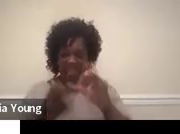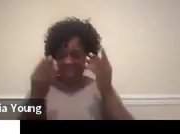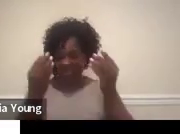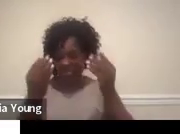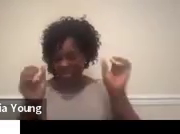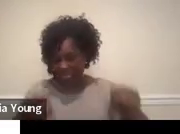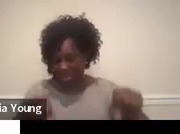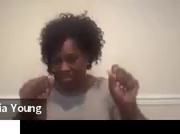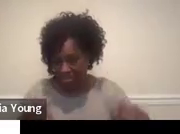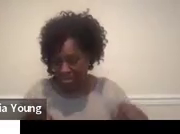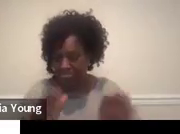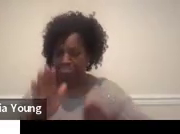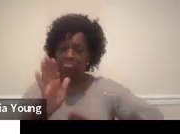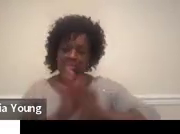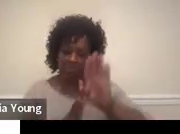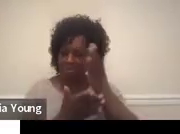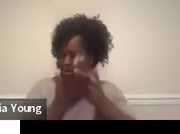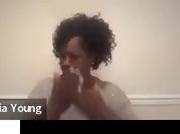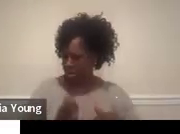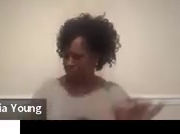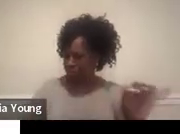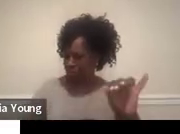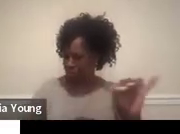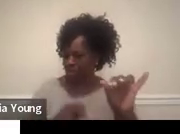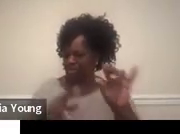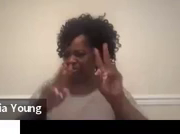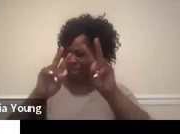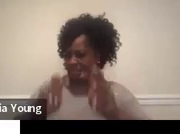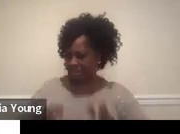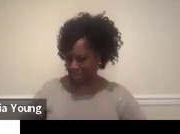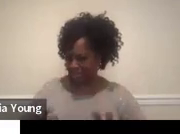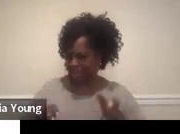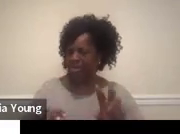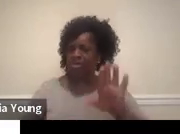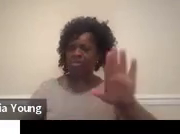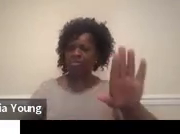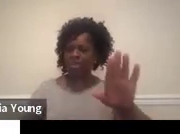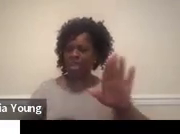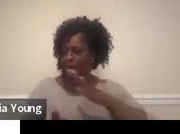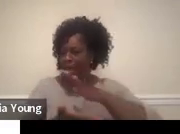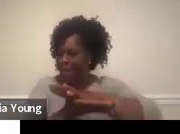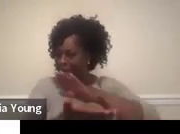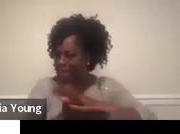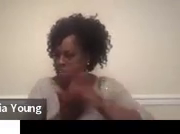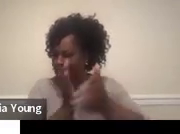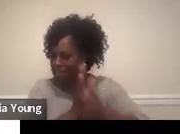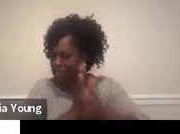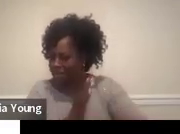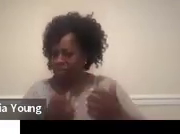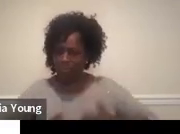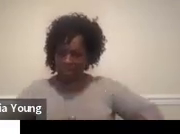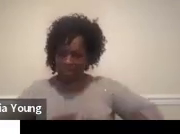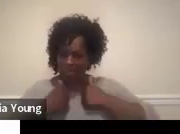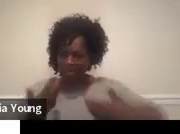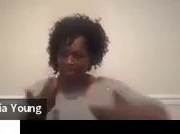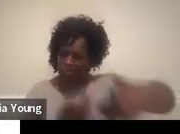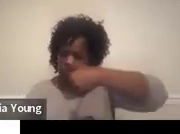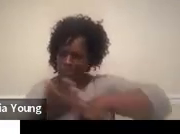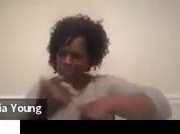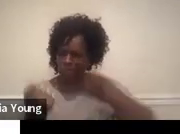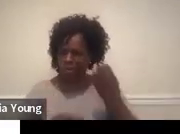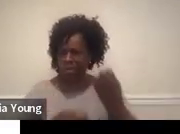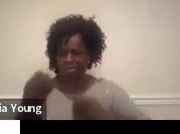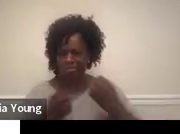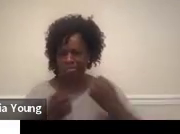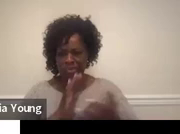would be part of that would be assessment. What are their academic skills? What are their life, social, and emotional skills? What are their